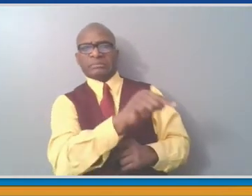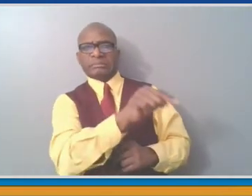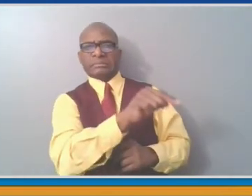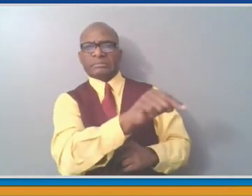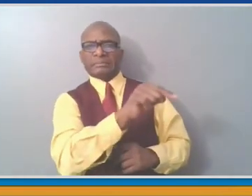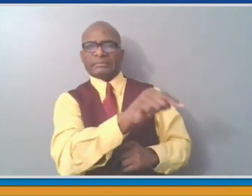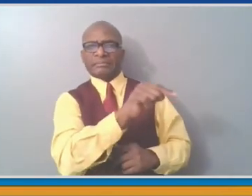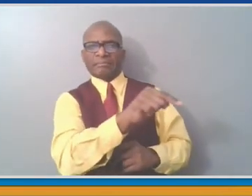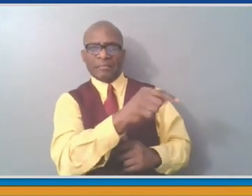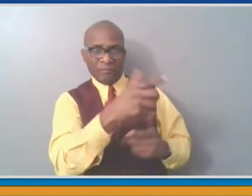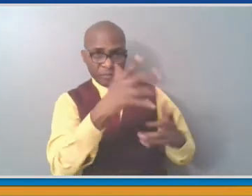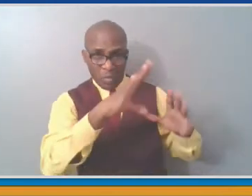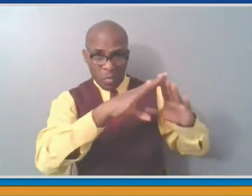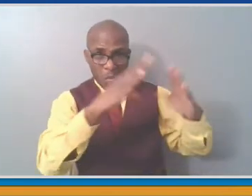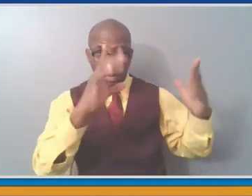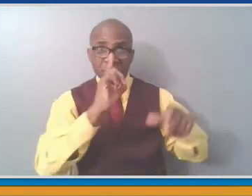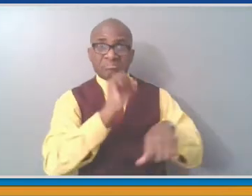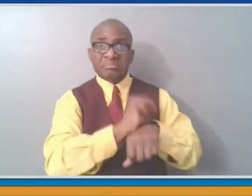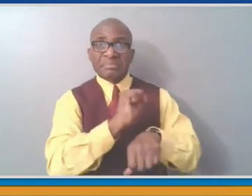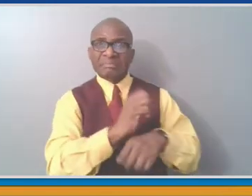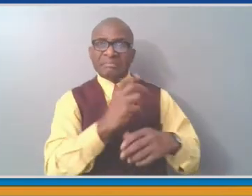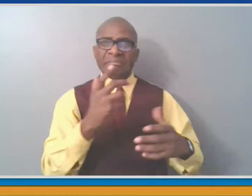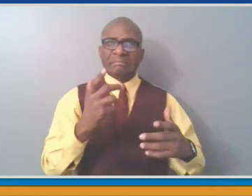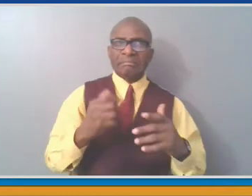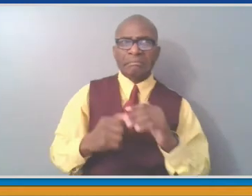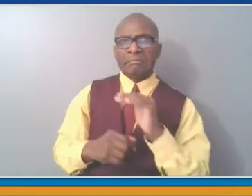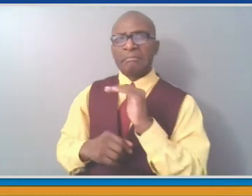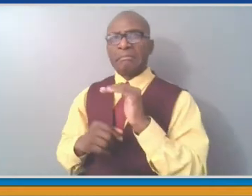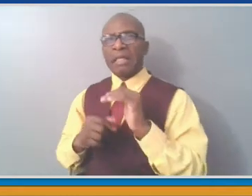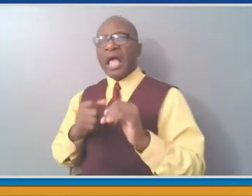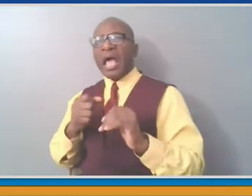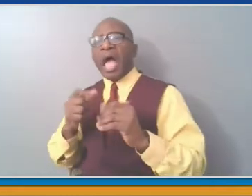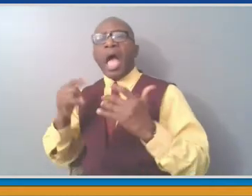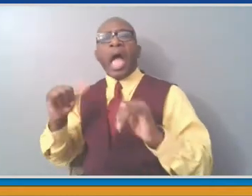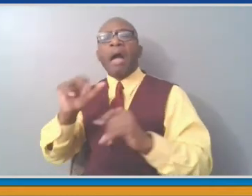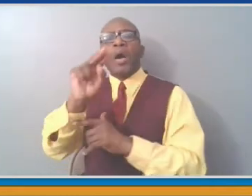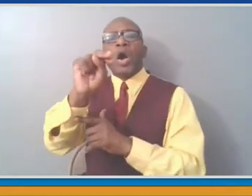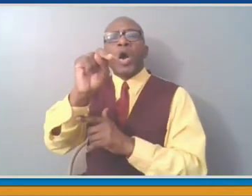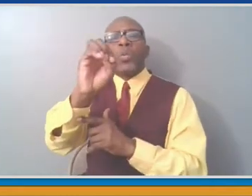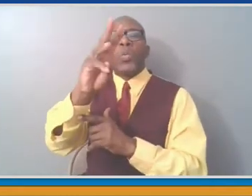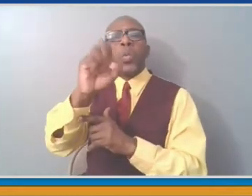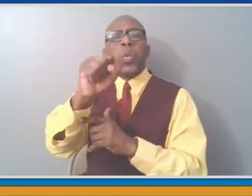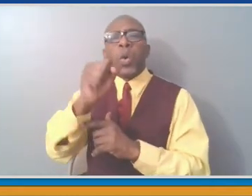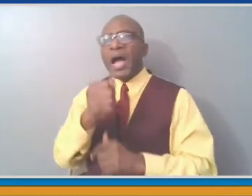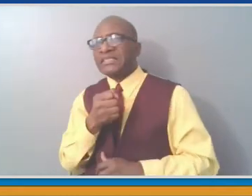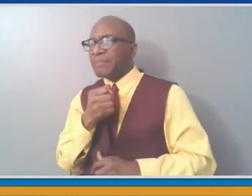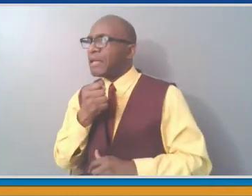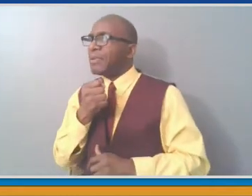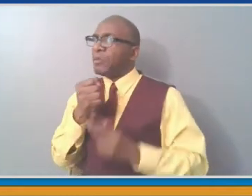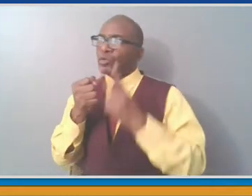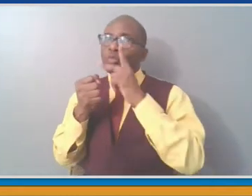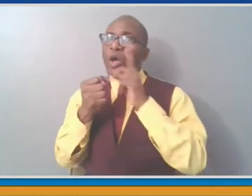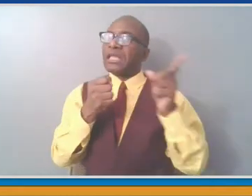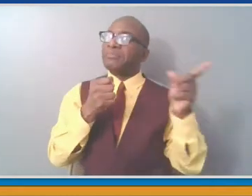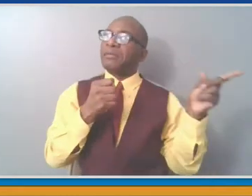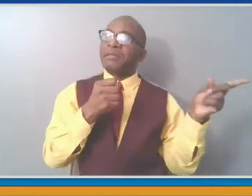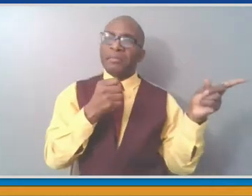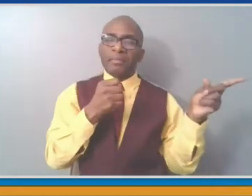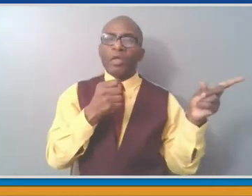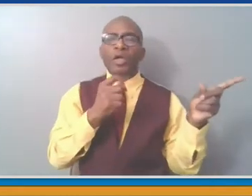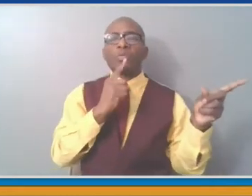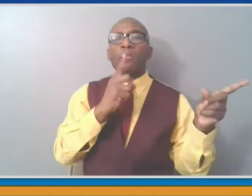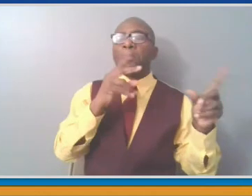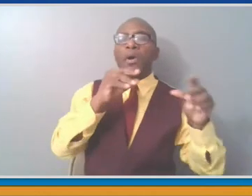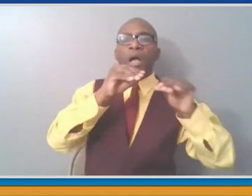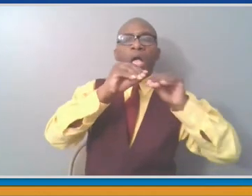of disc golf. And the podcast itself, frankly, was inaccurate, said a lot of things that would make the listener believe